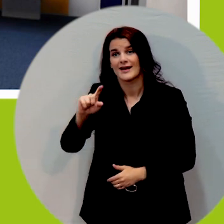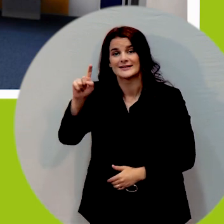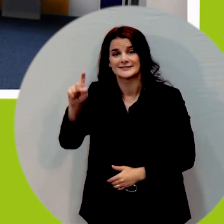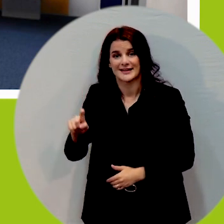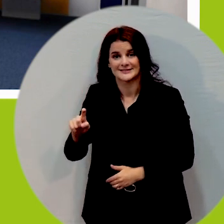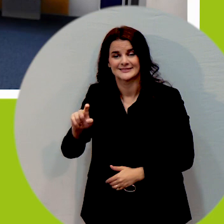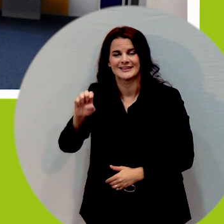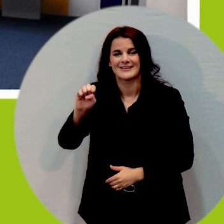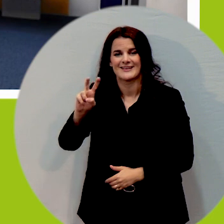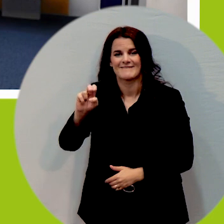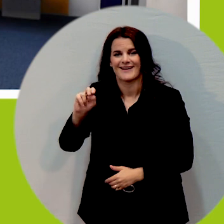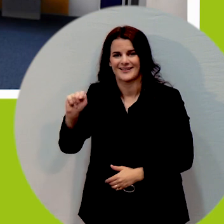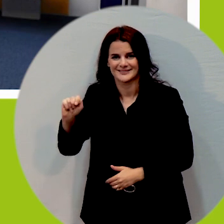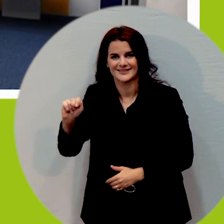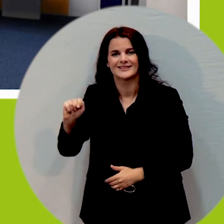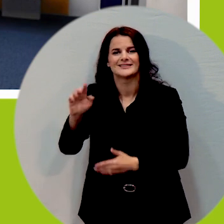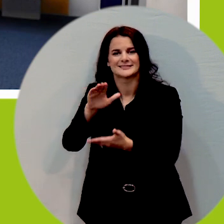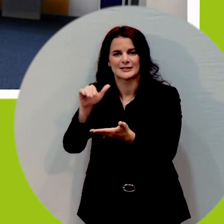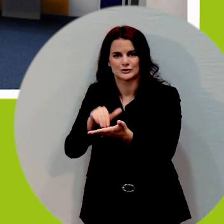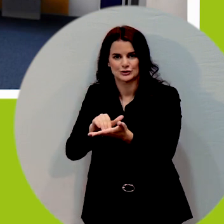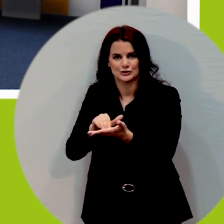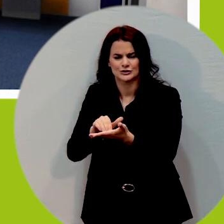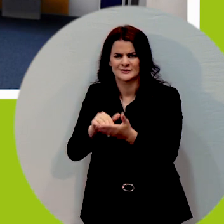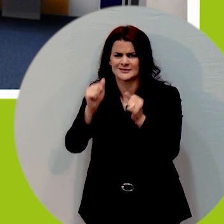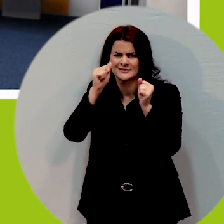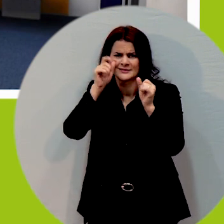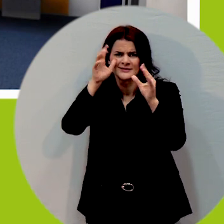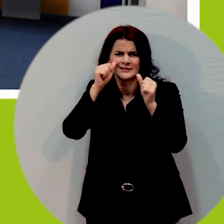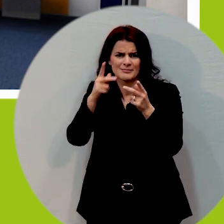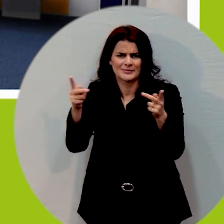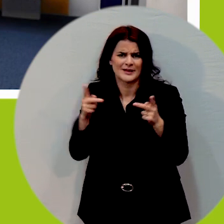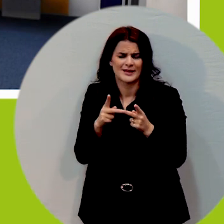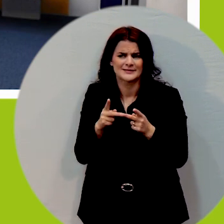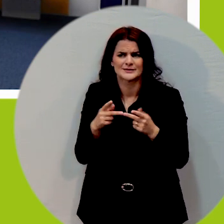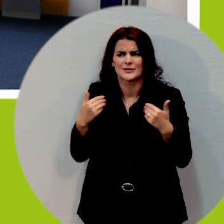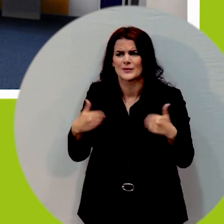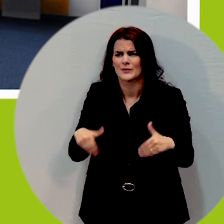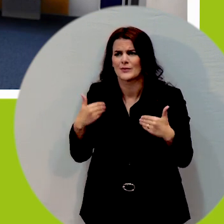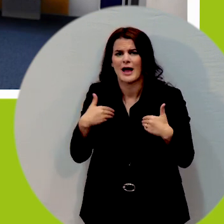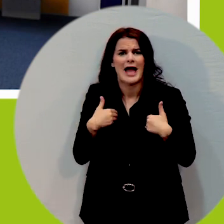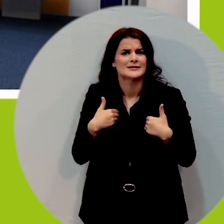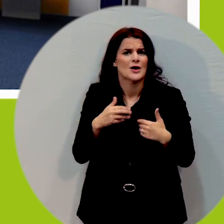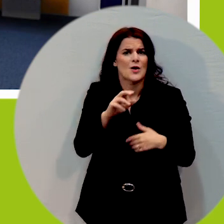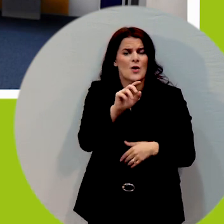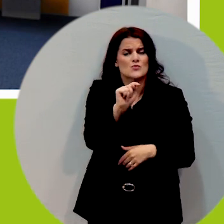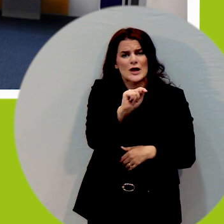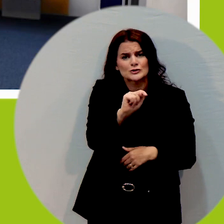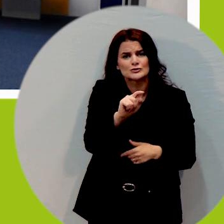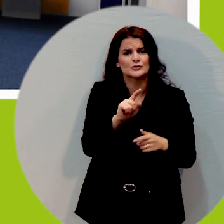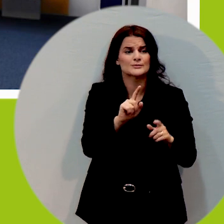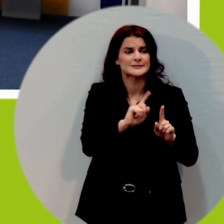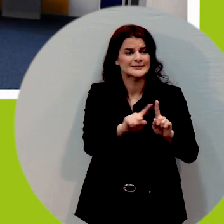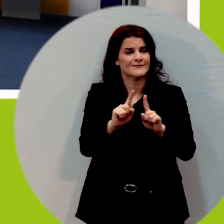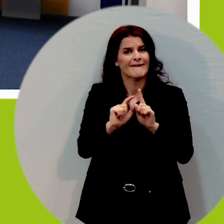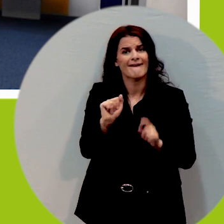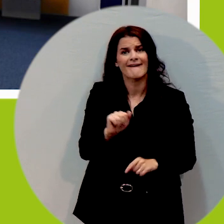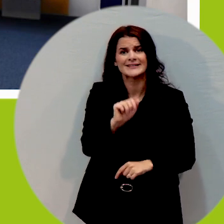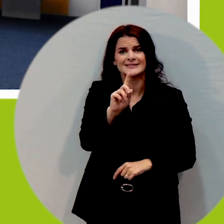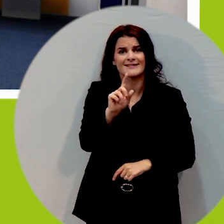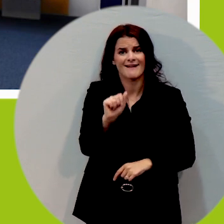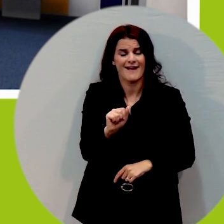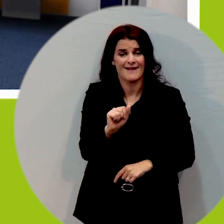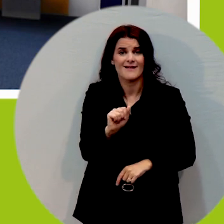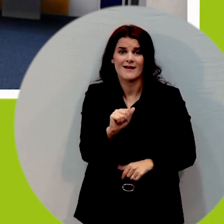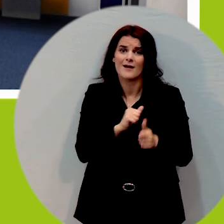we've got lots of restrooms ada compliant stalls with the required dimensions but